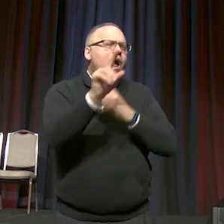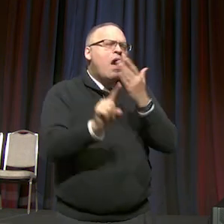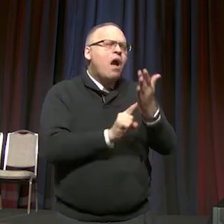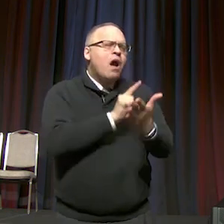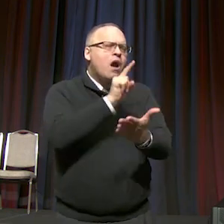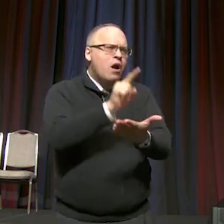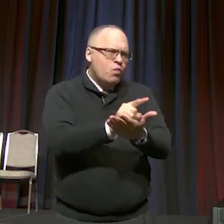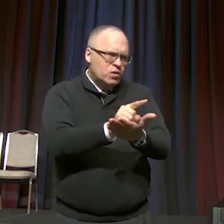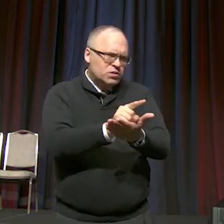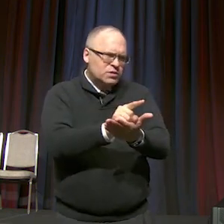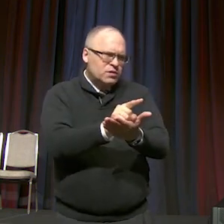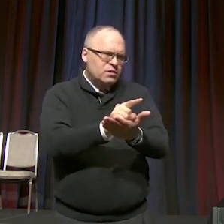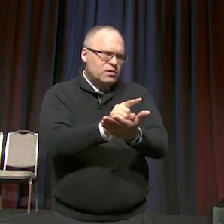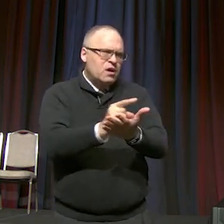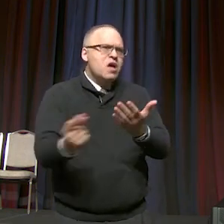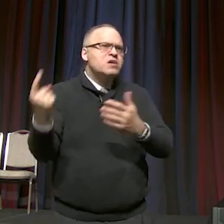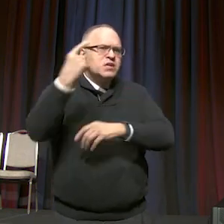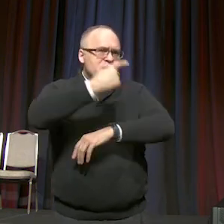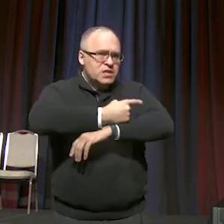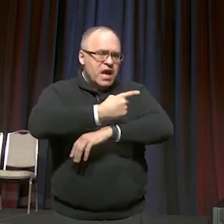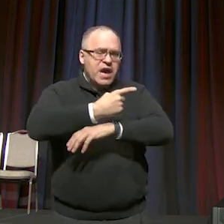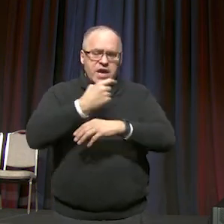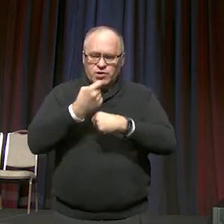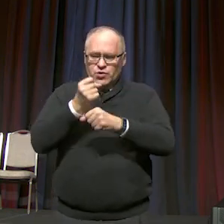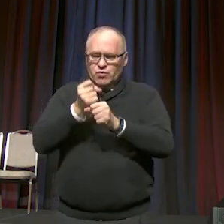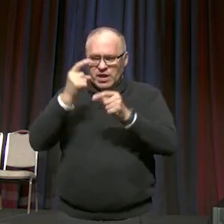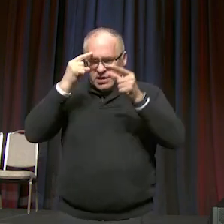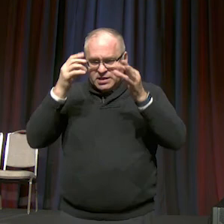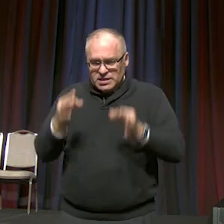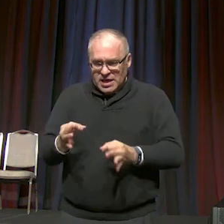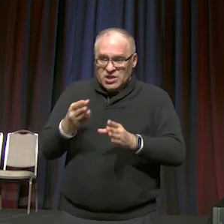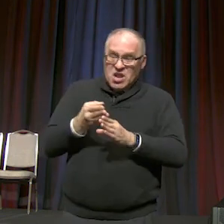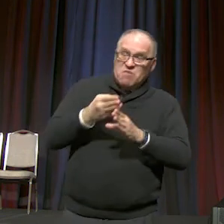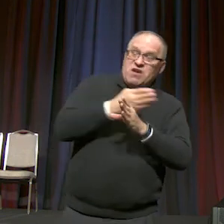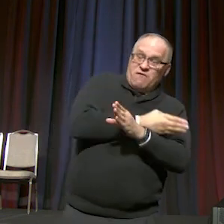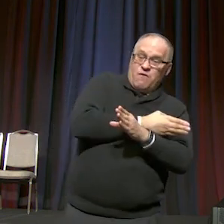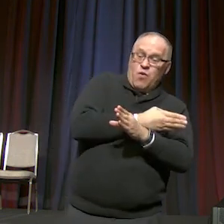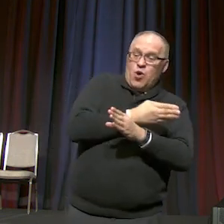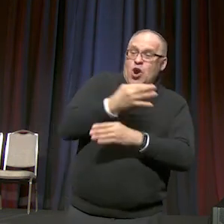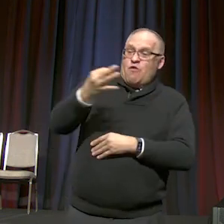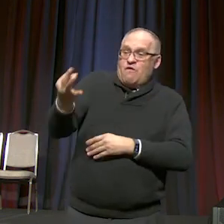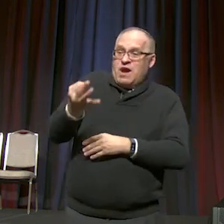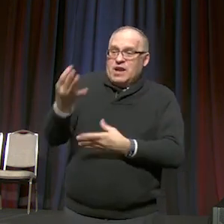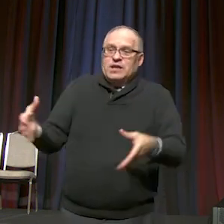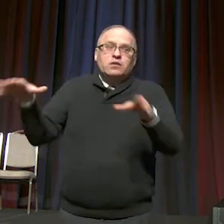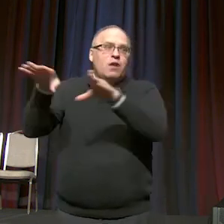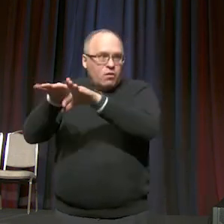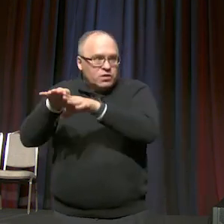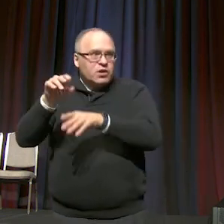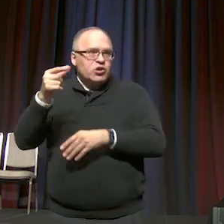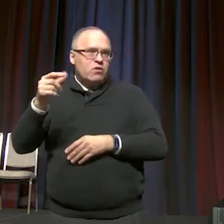to get a decision before the General Conference prior to adjournment.